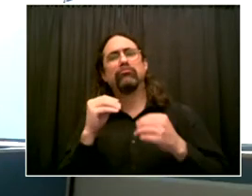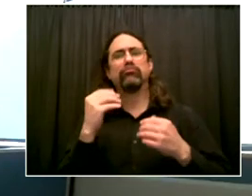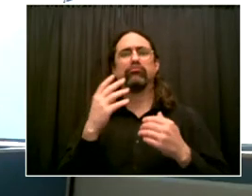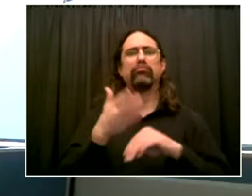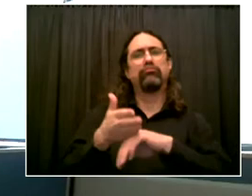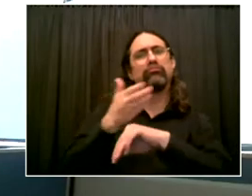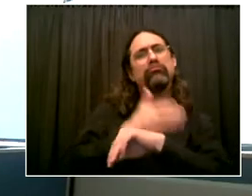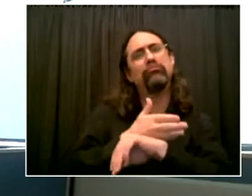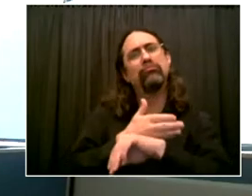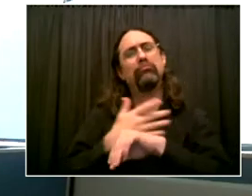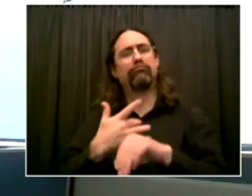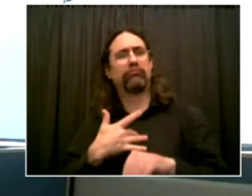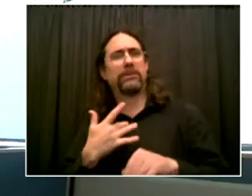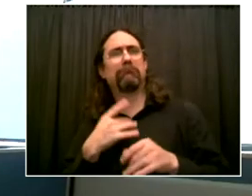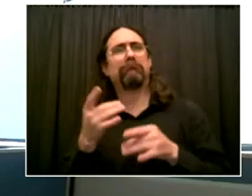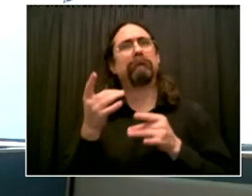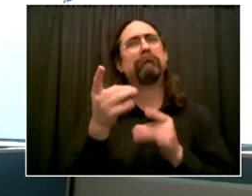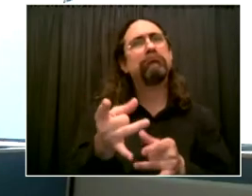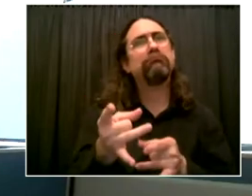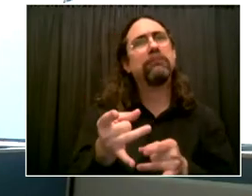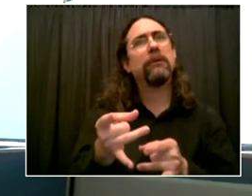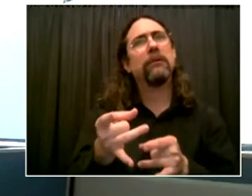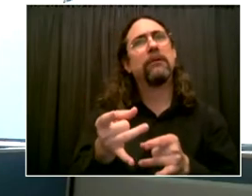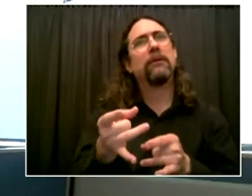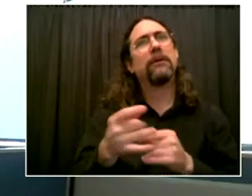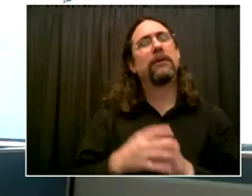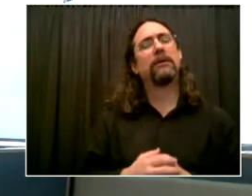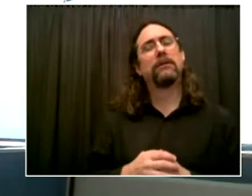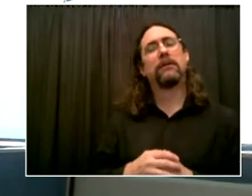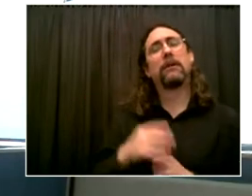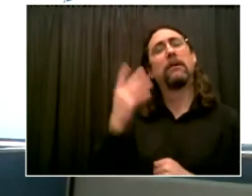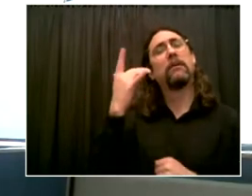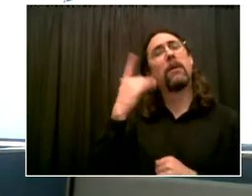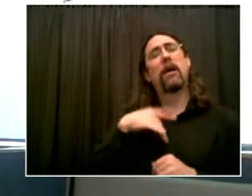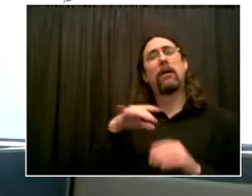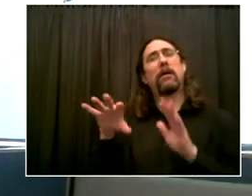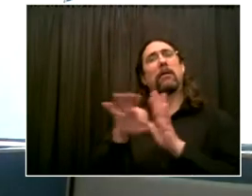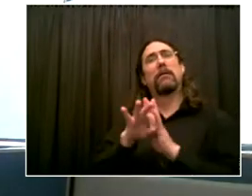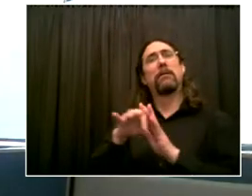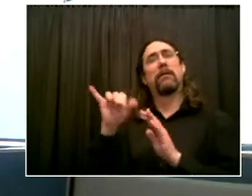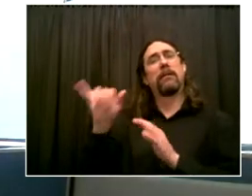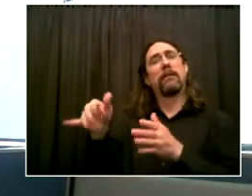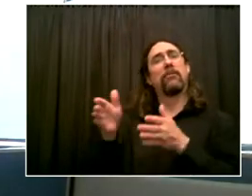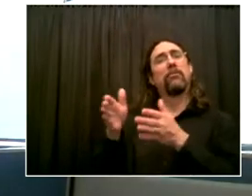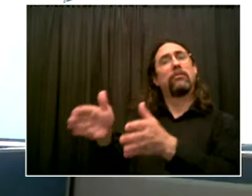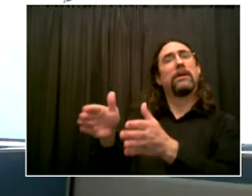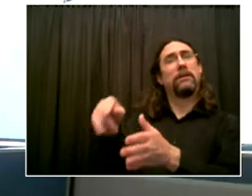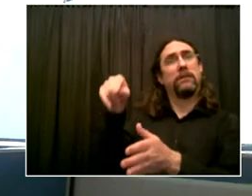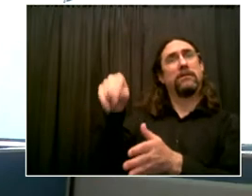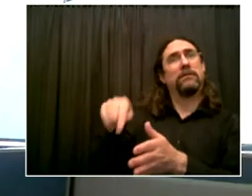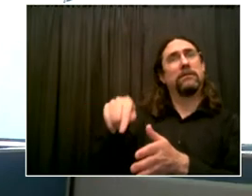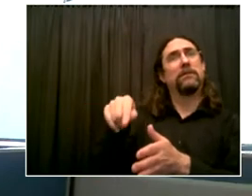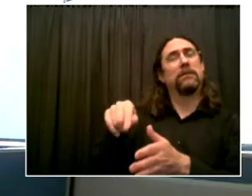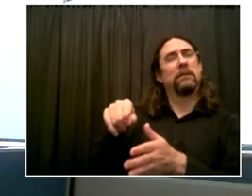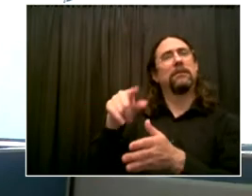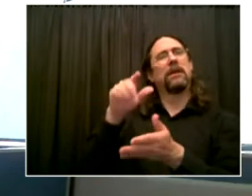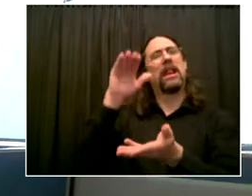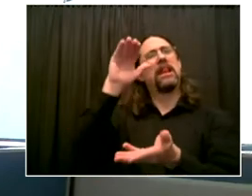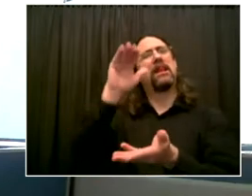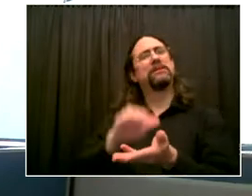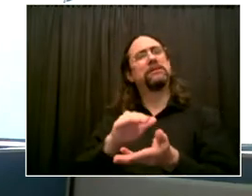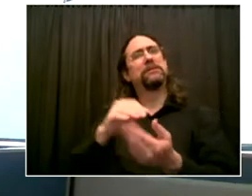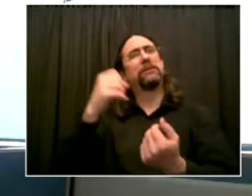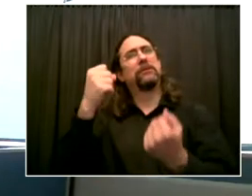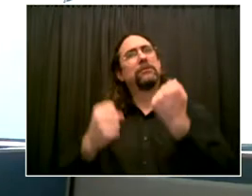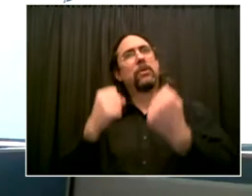it allows us to improve safety and provide better cycling access to, um, the new bike paths on the